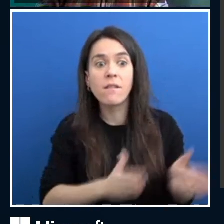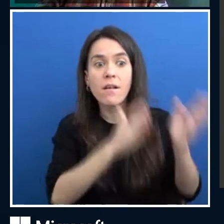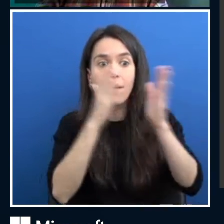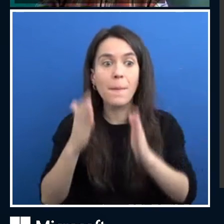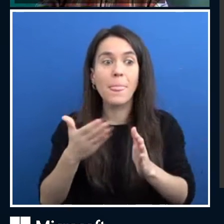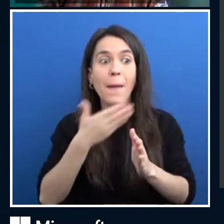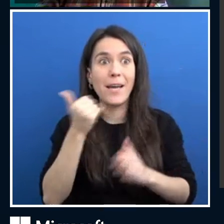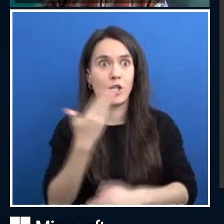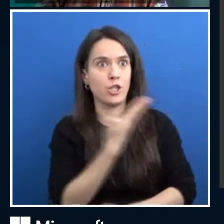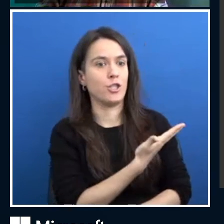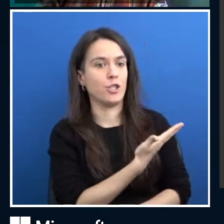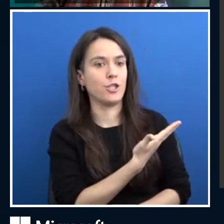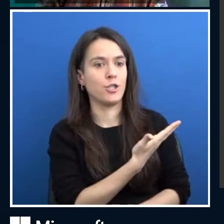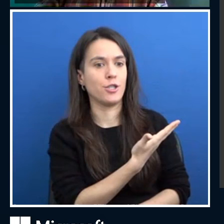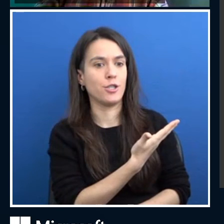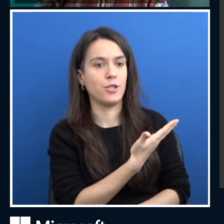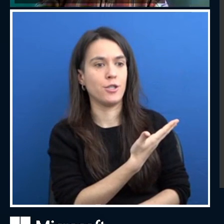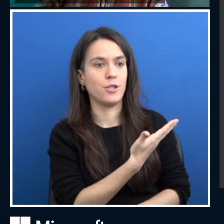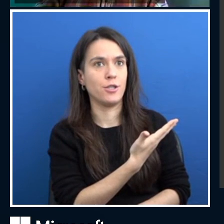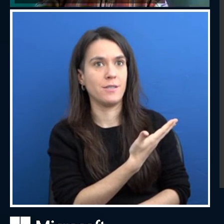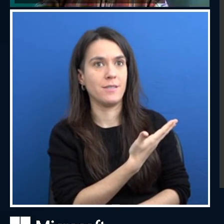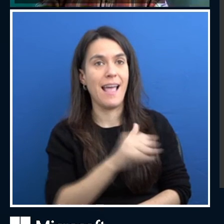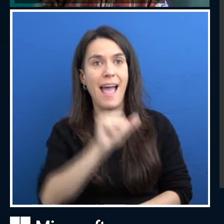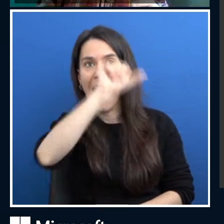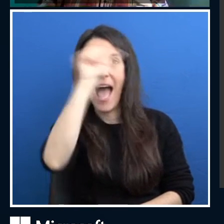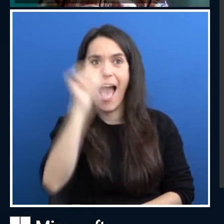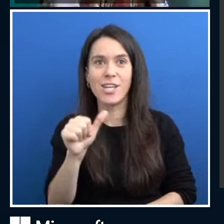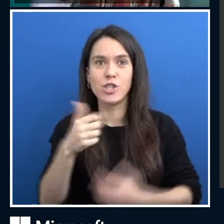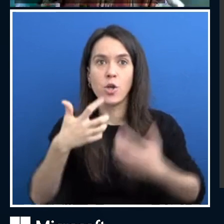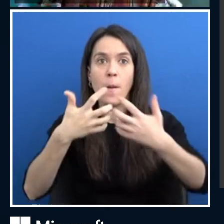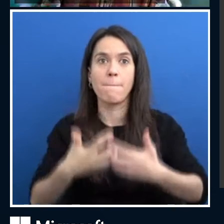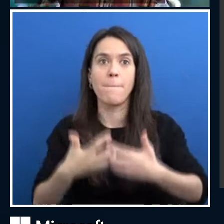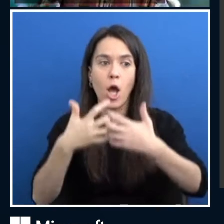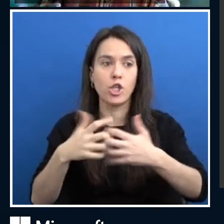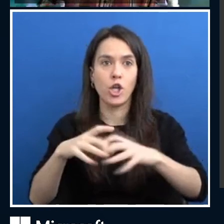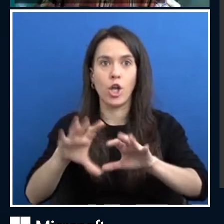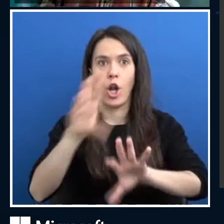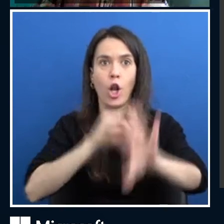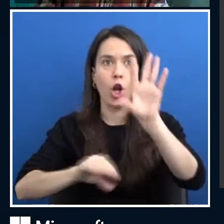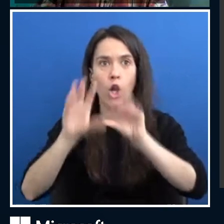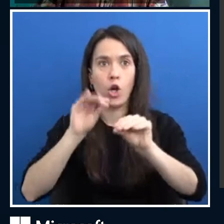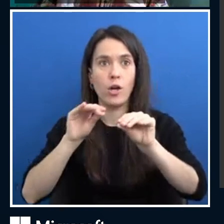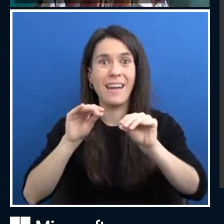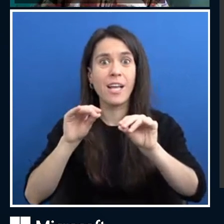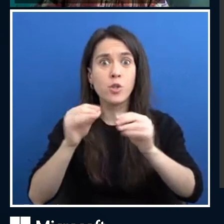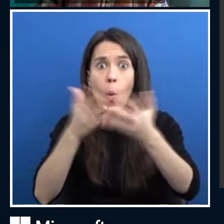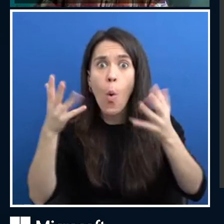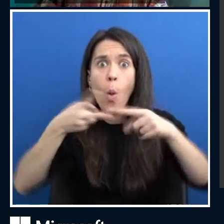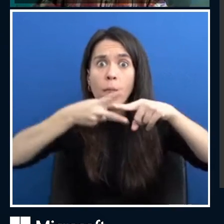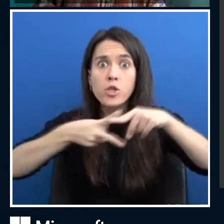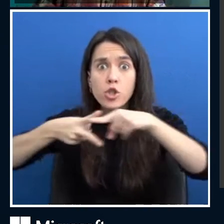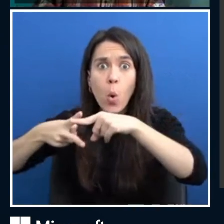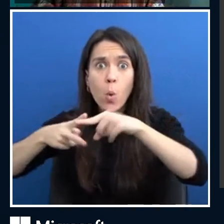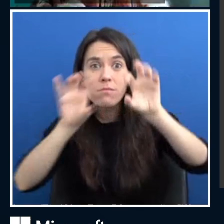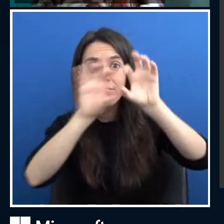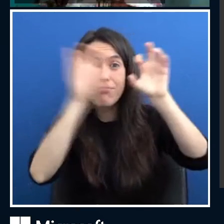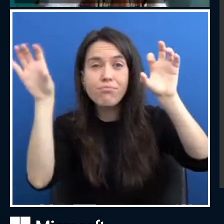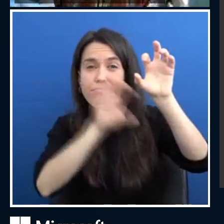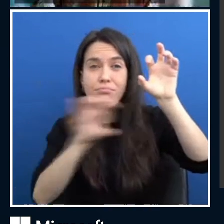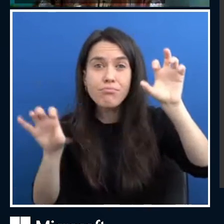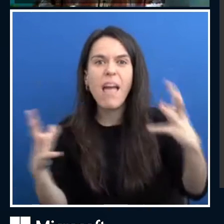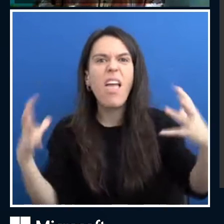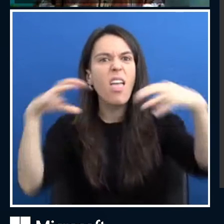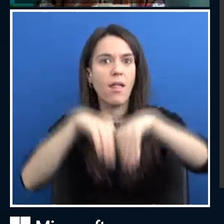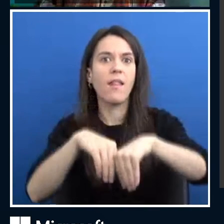learning is, uh, a lot of things. It, uh, brings everything you need to train your models, deploy your models, uh, into